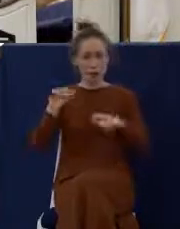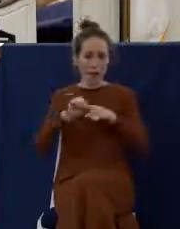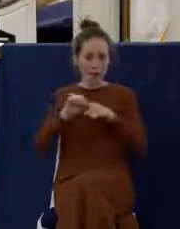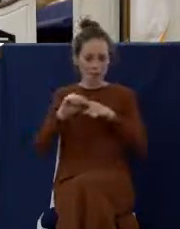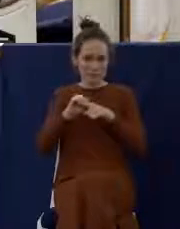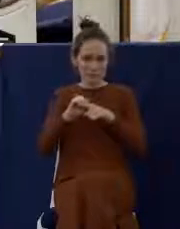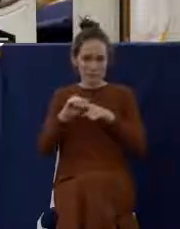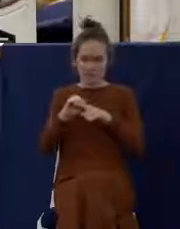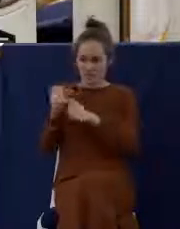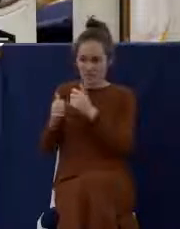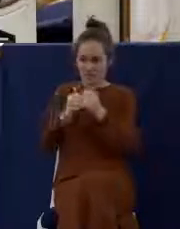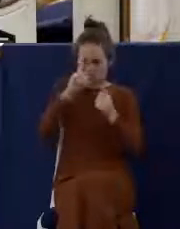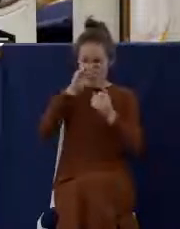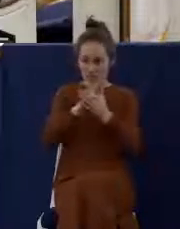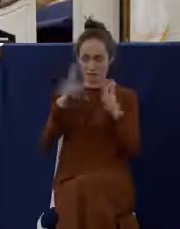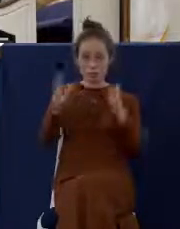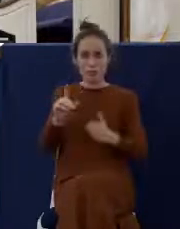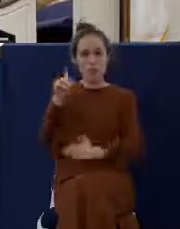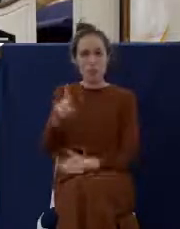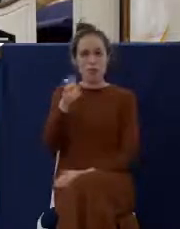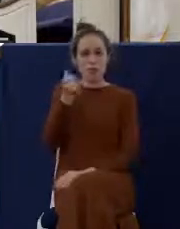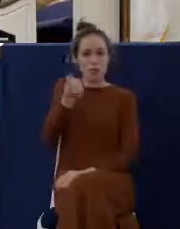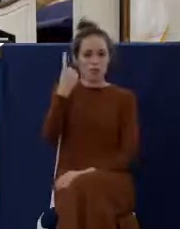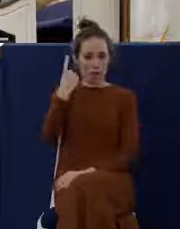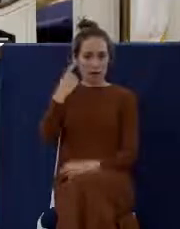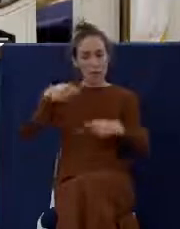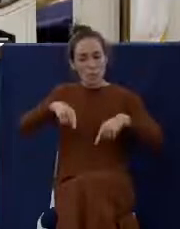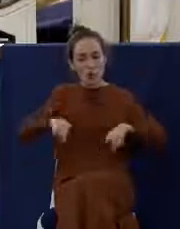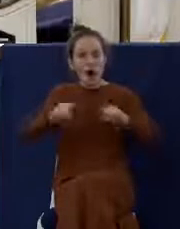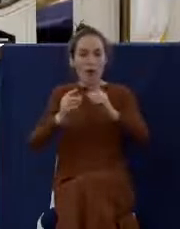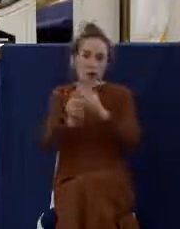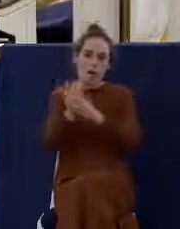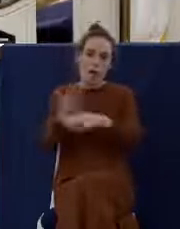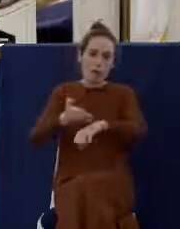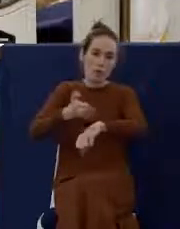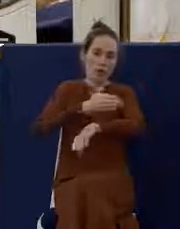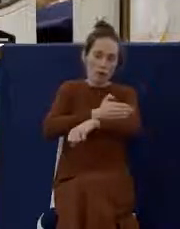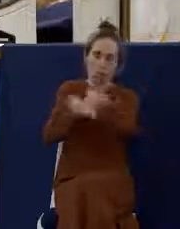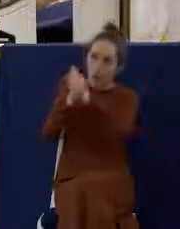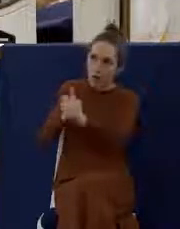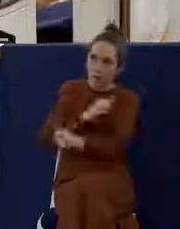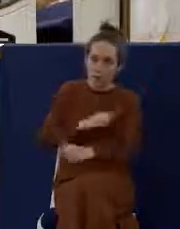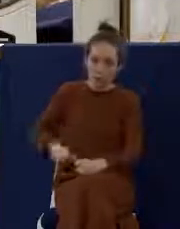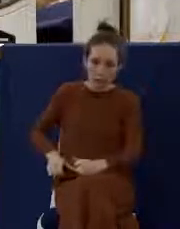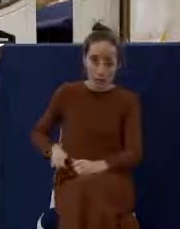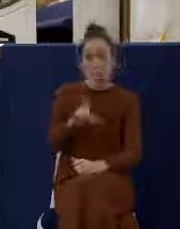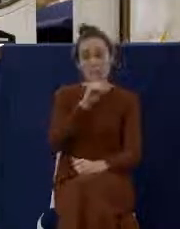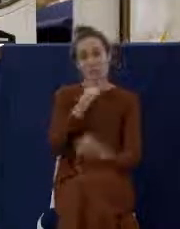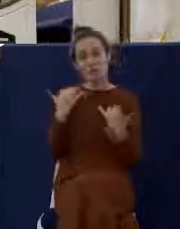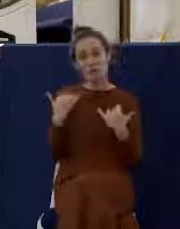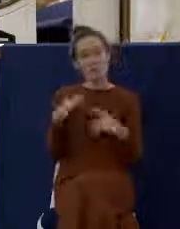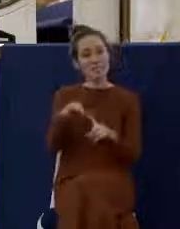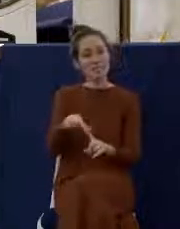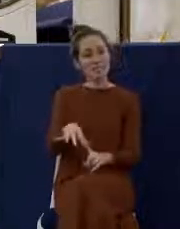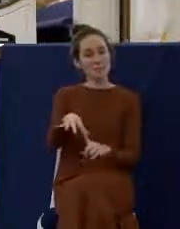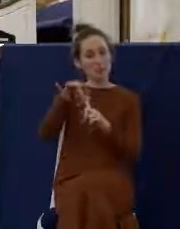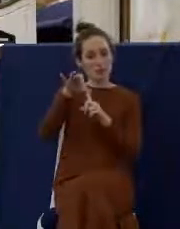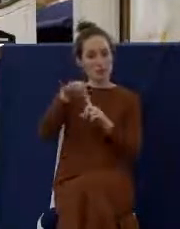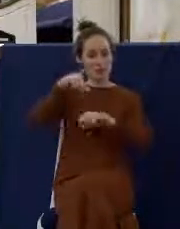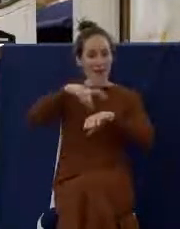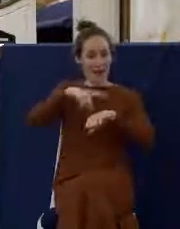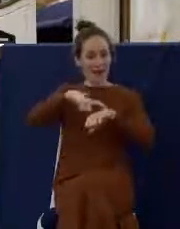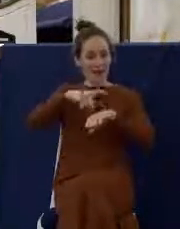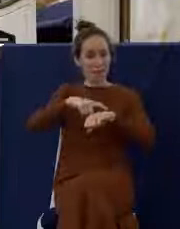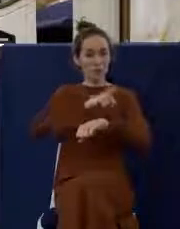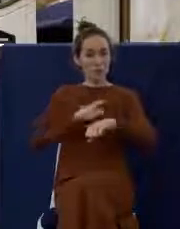have as we grow in Christ. This is a special time, I think, that the Lord can use in